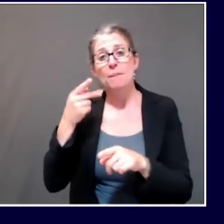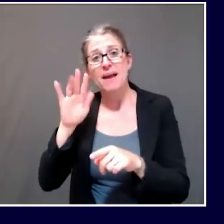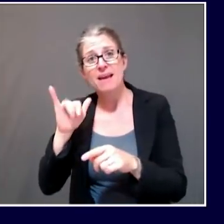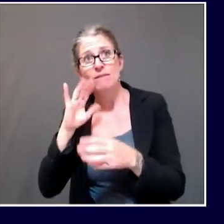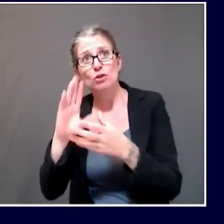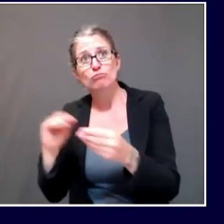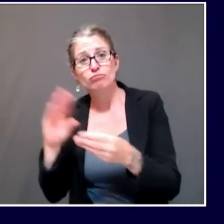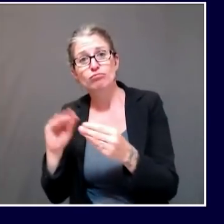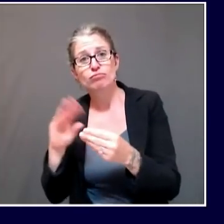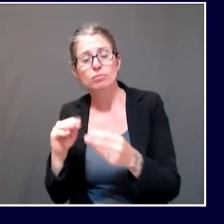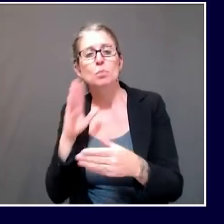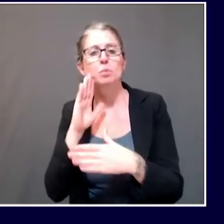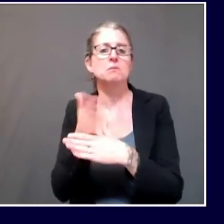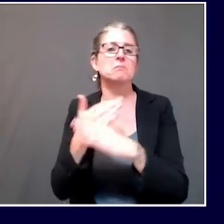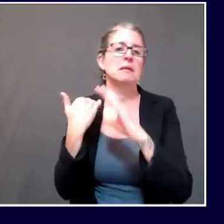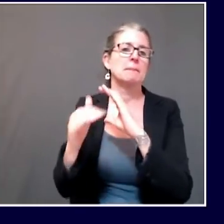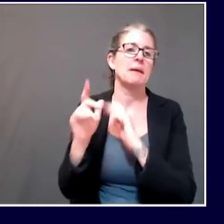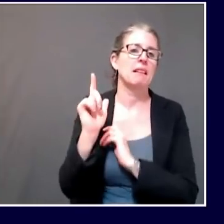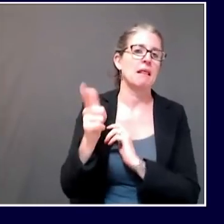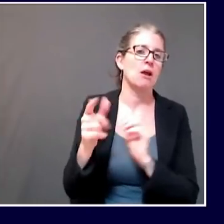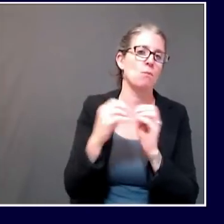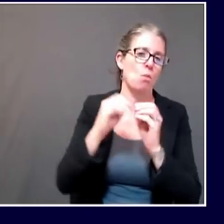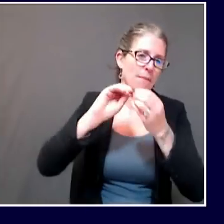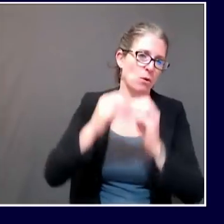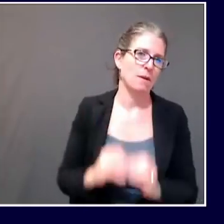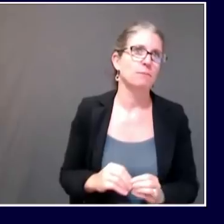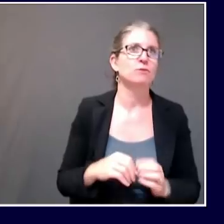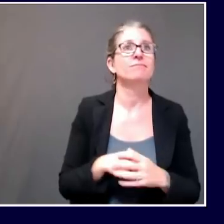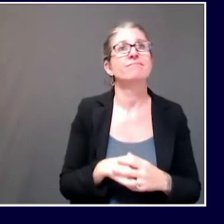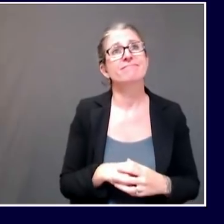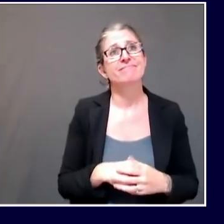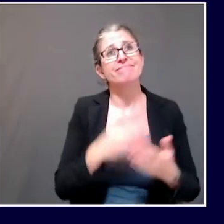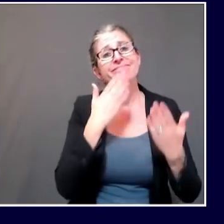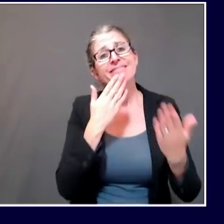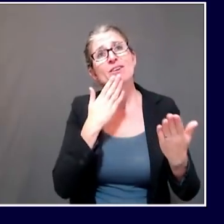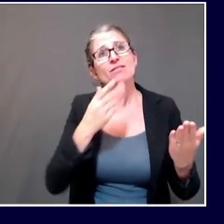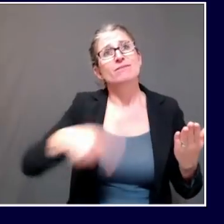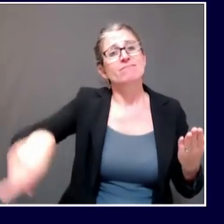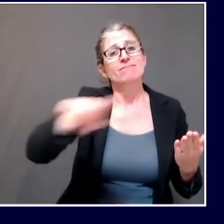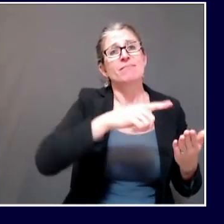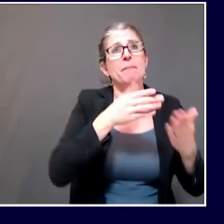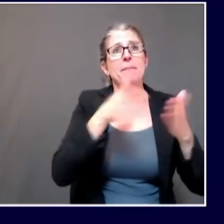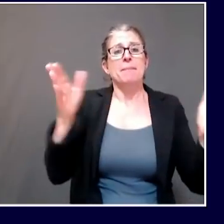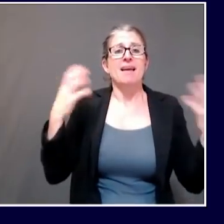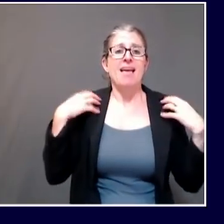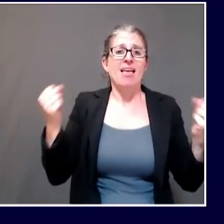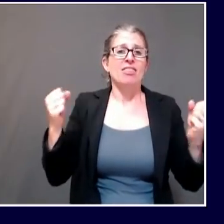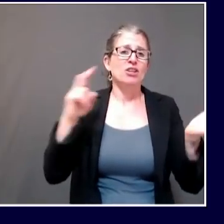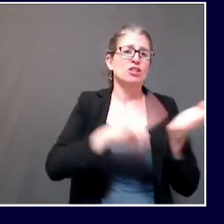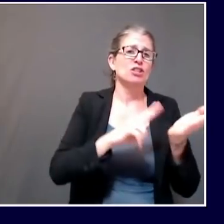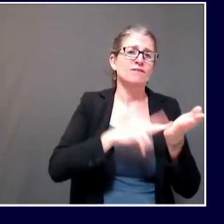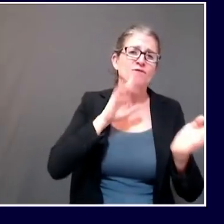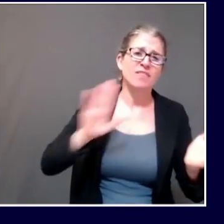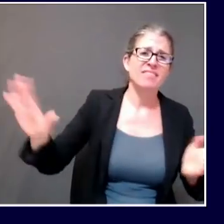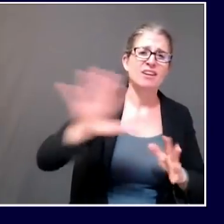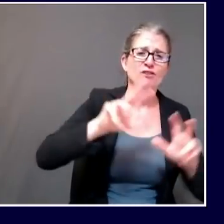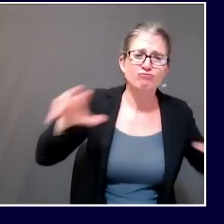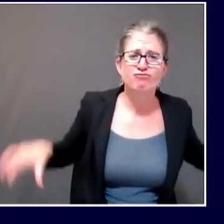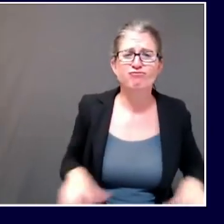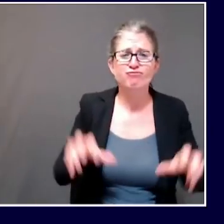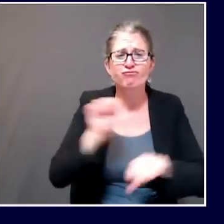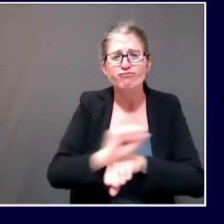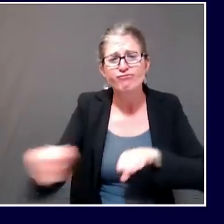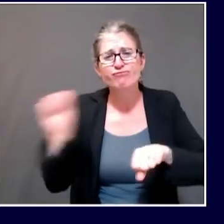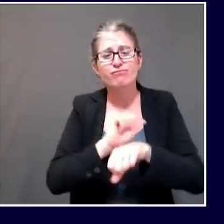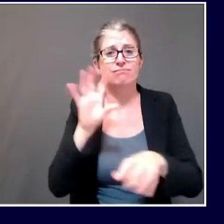organizing those working with our immunization colleagues. Um, so with that, everyone, I'd like to take a moment to thank everyone for tuning in today.